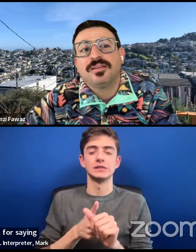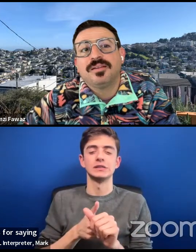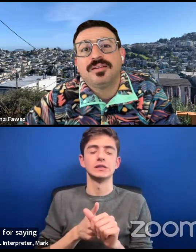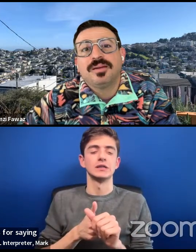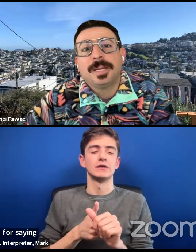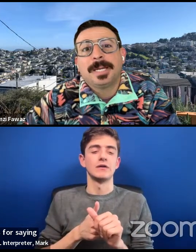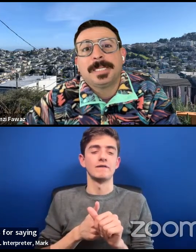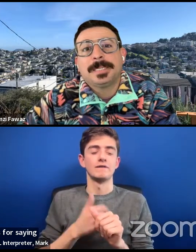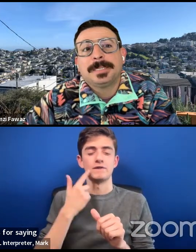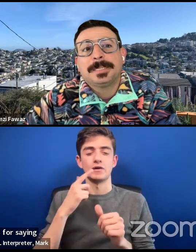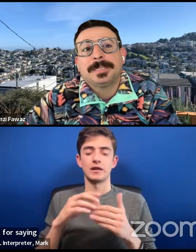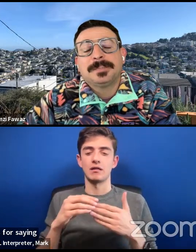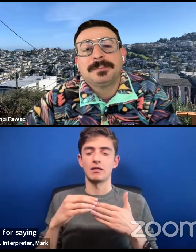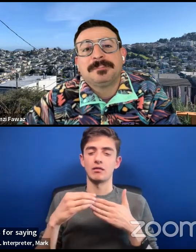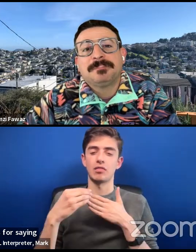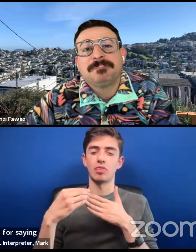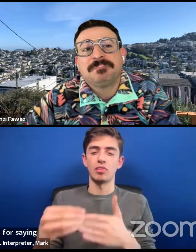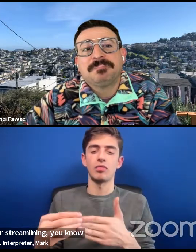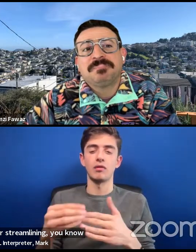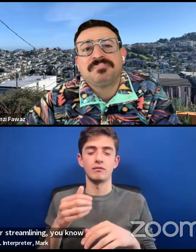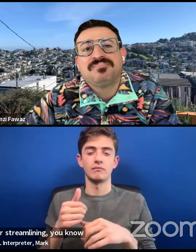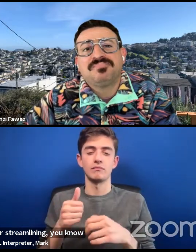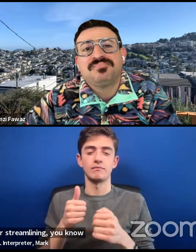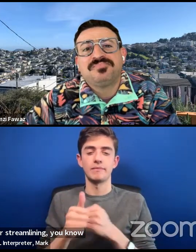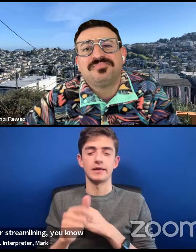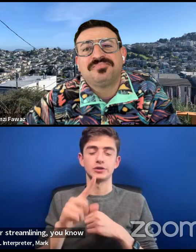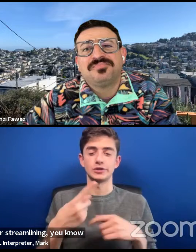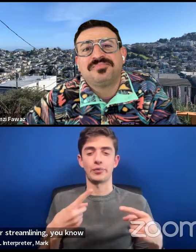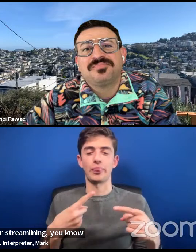or streamlining, you know, beyond the contradictions?